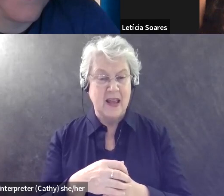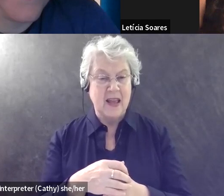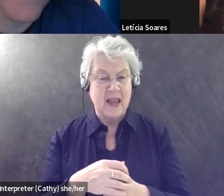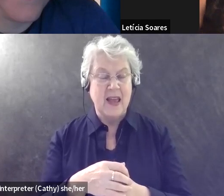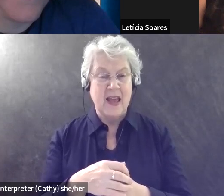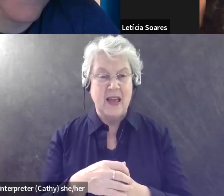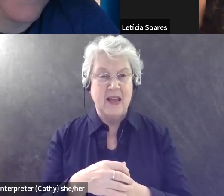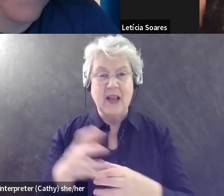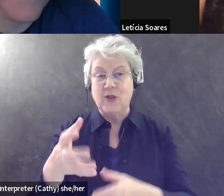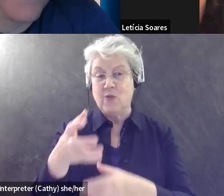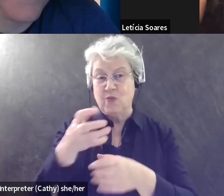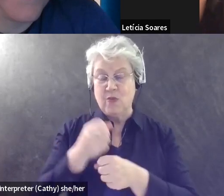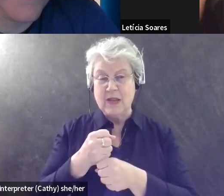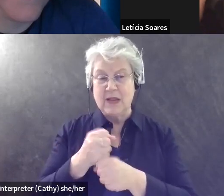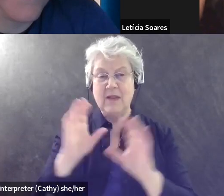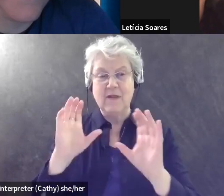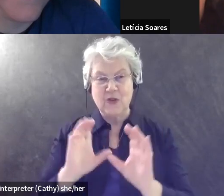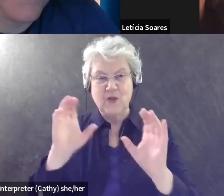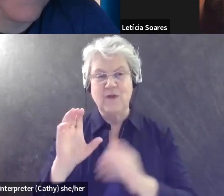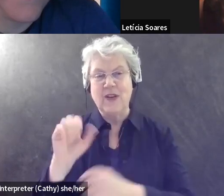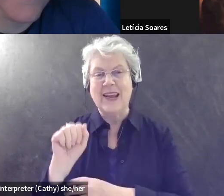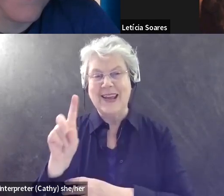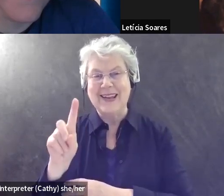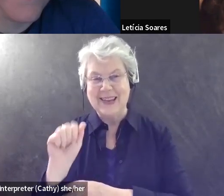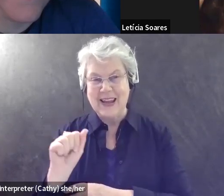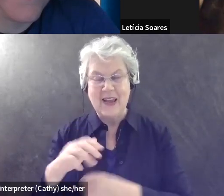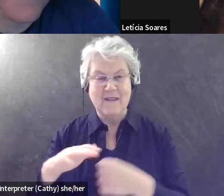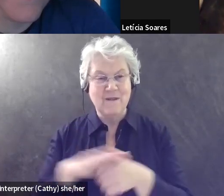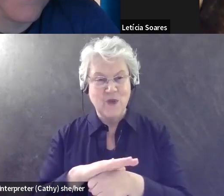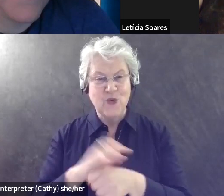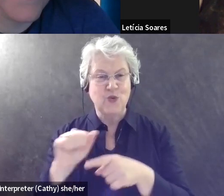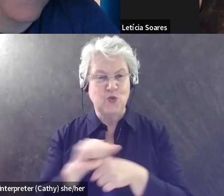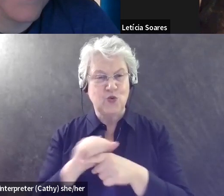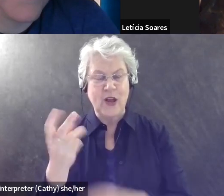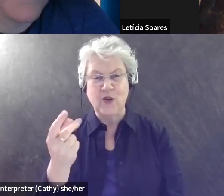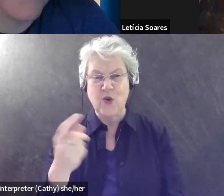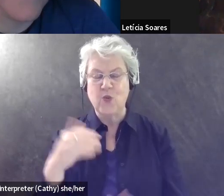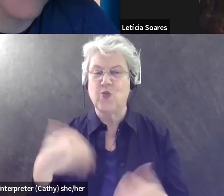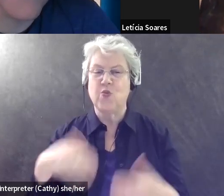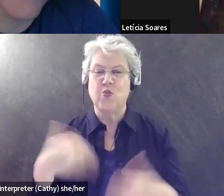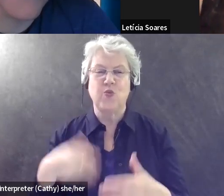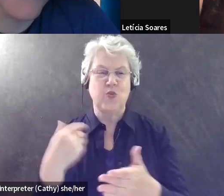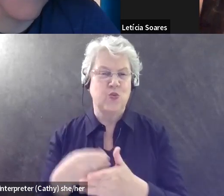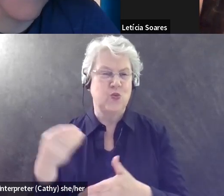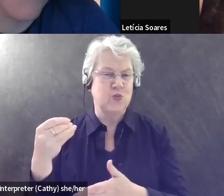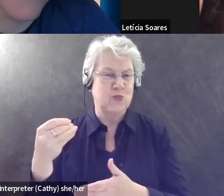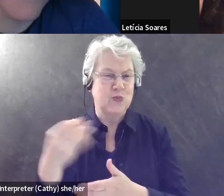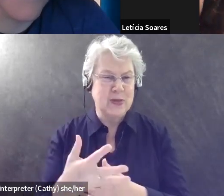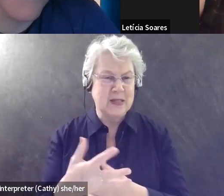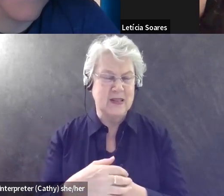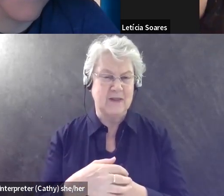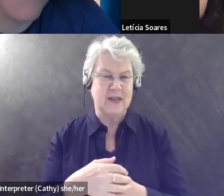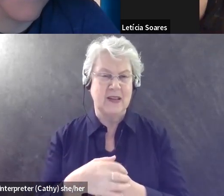uh, animal, for example, uh, fully trained is, is extremely expensive. Uh, not